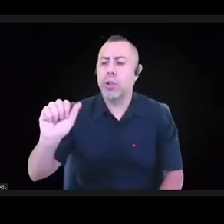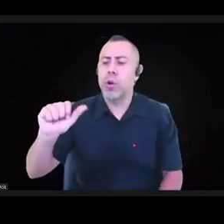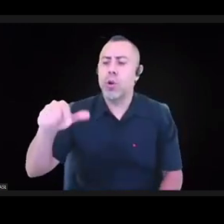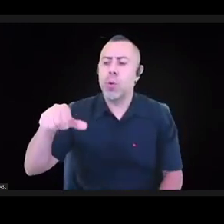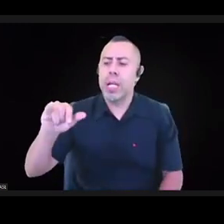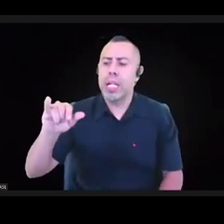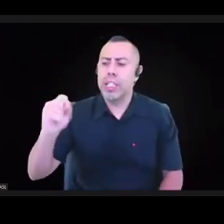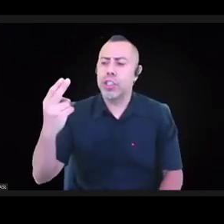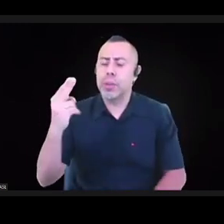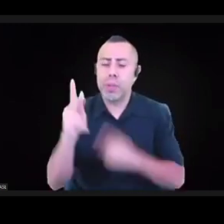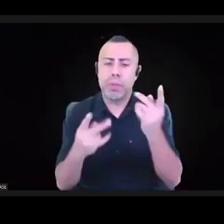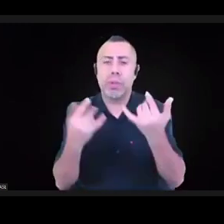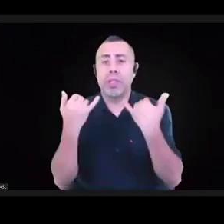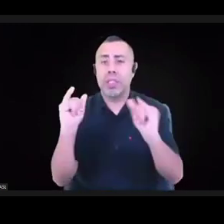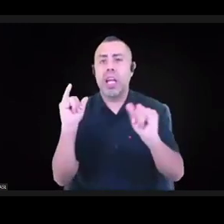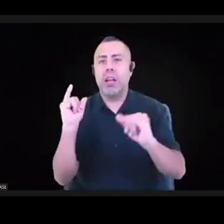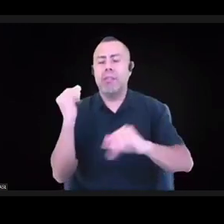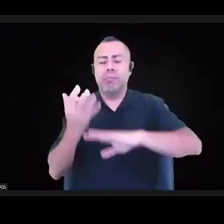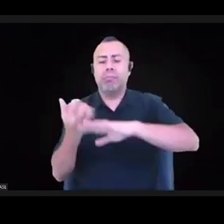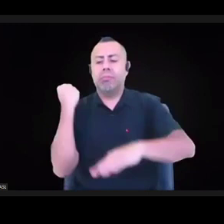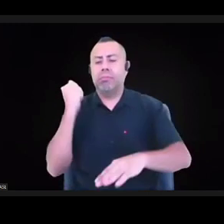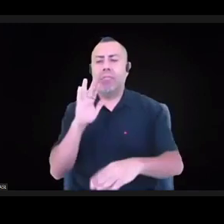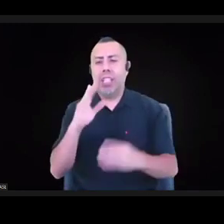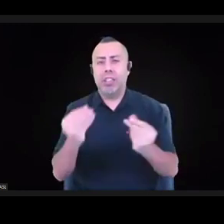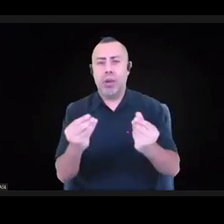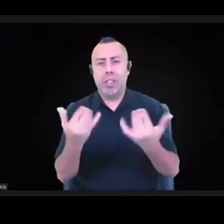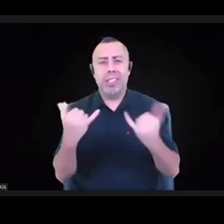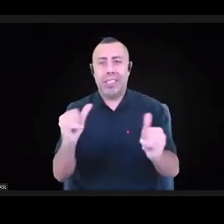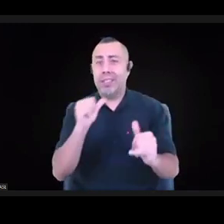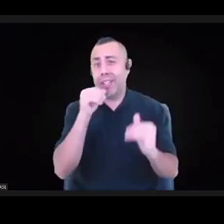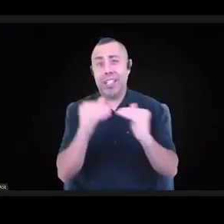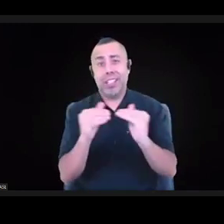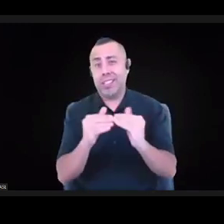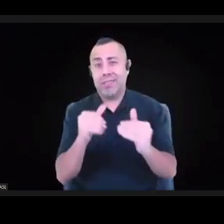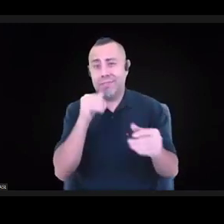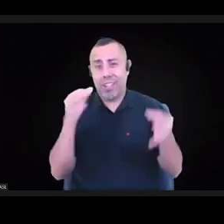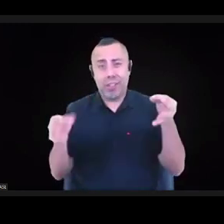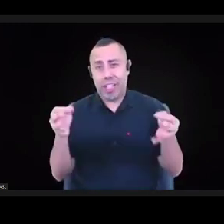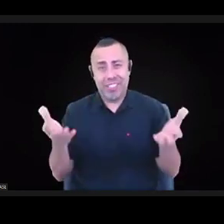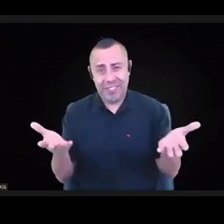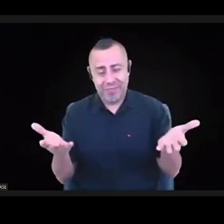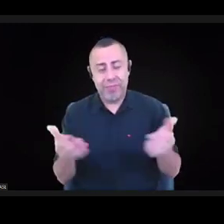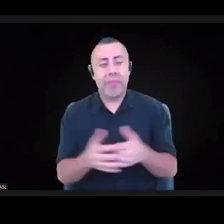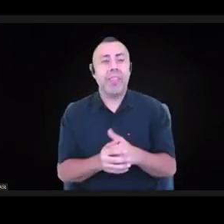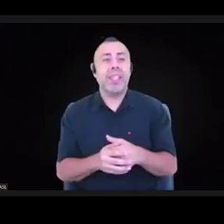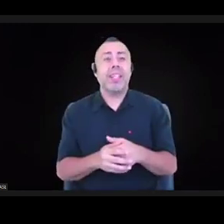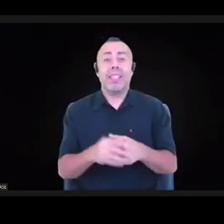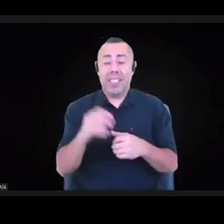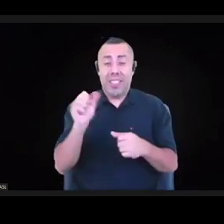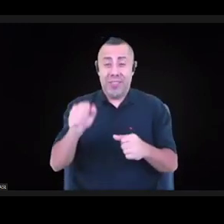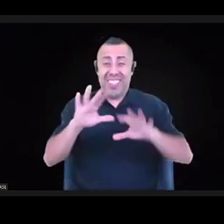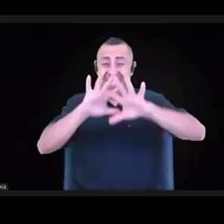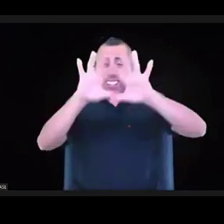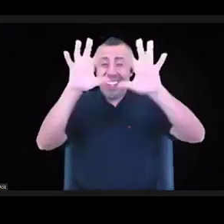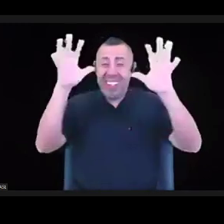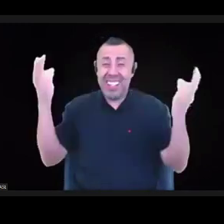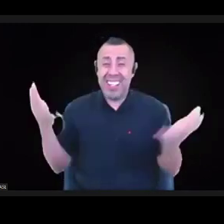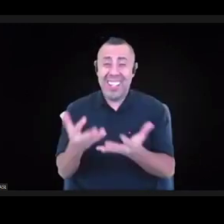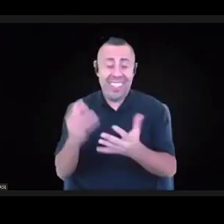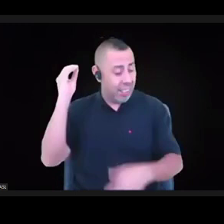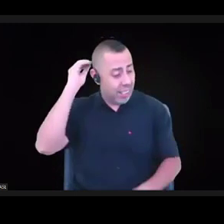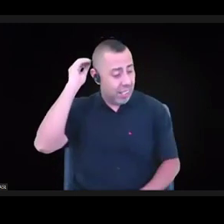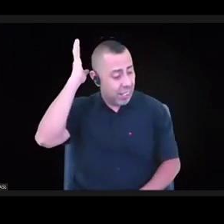and still unjust. And it's in the context of all of that, that we think about